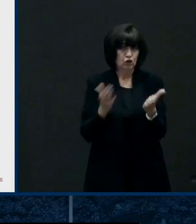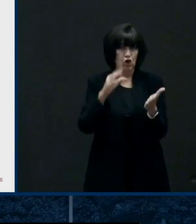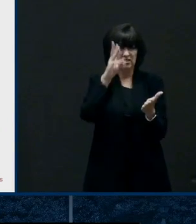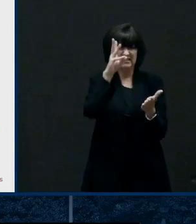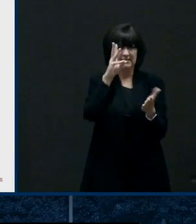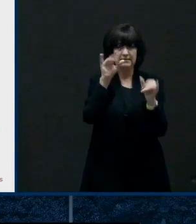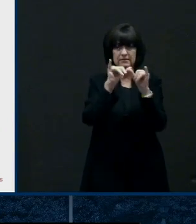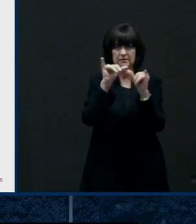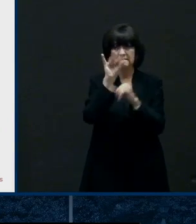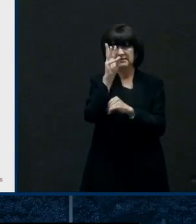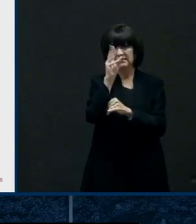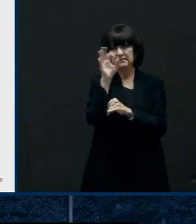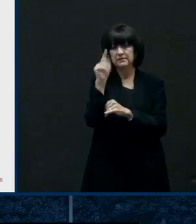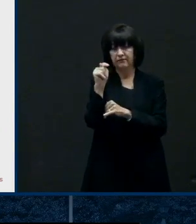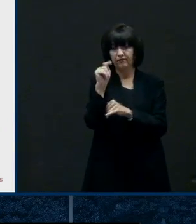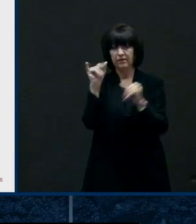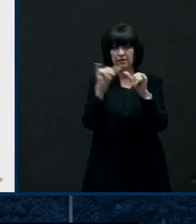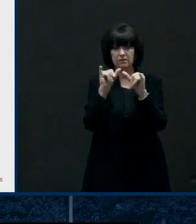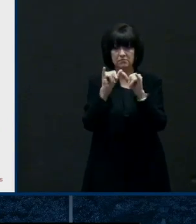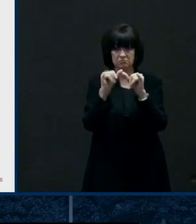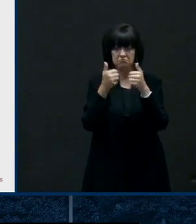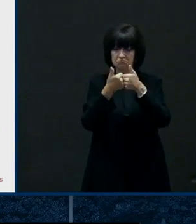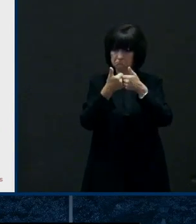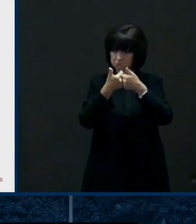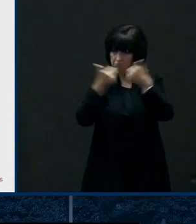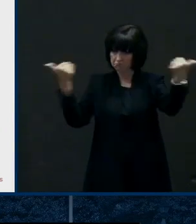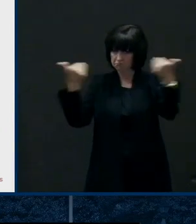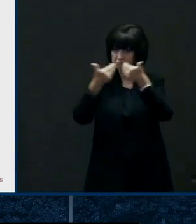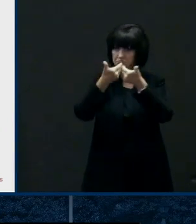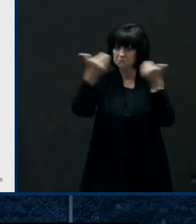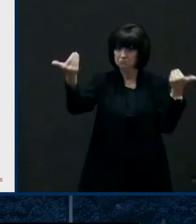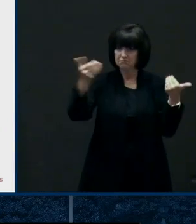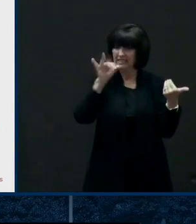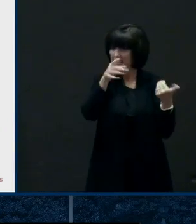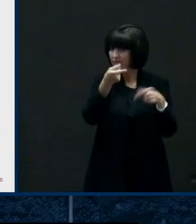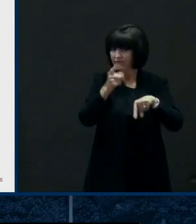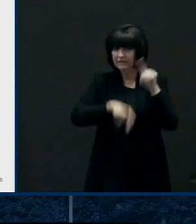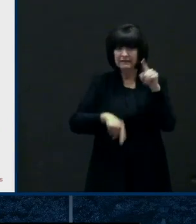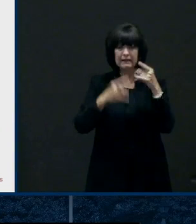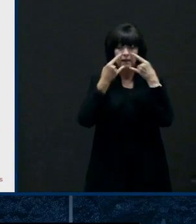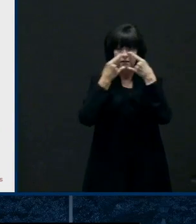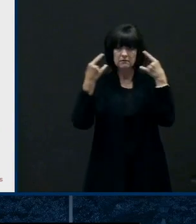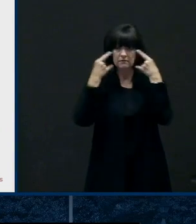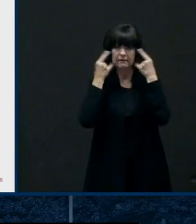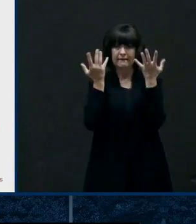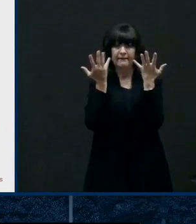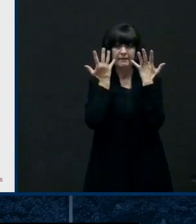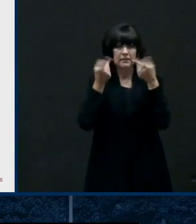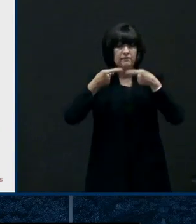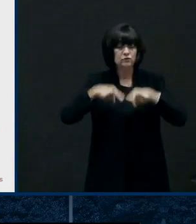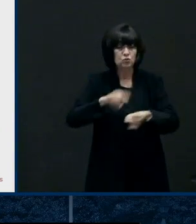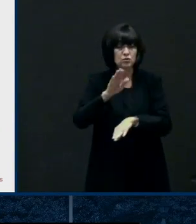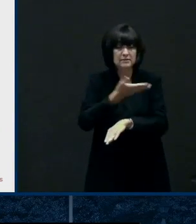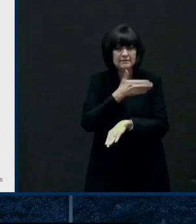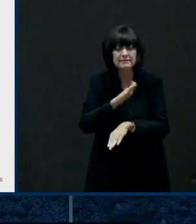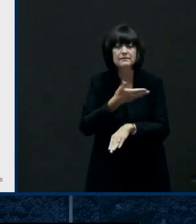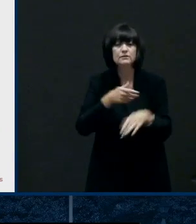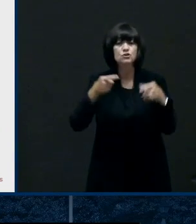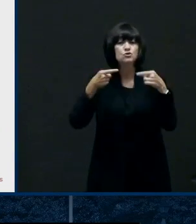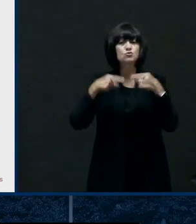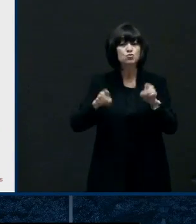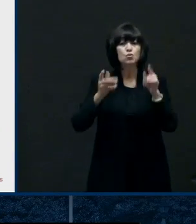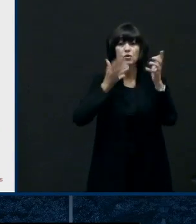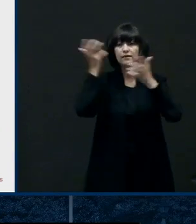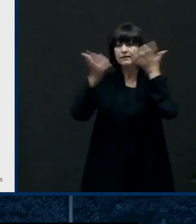face covering is not going to be a worn um with these activities we strongly recommend staying at least 13 feet